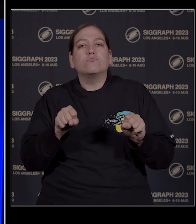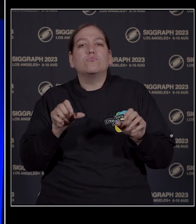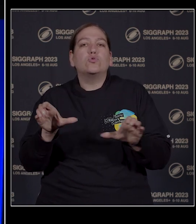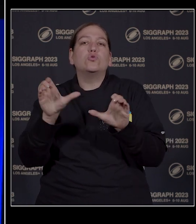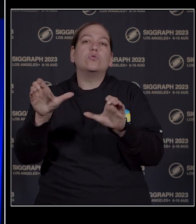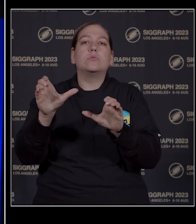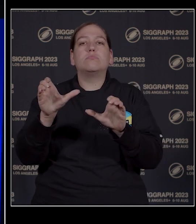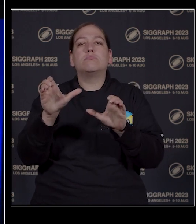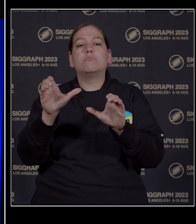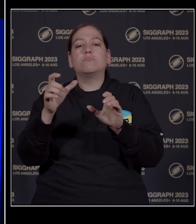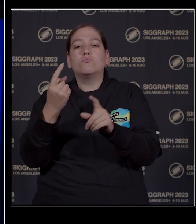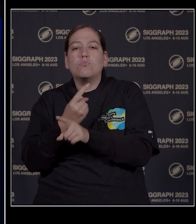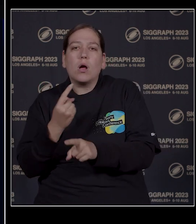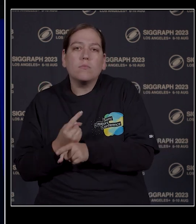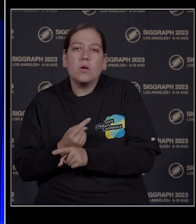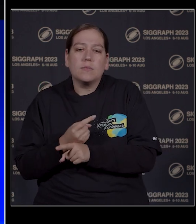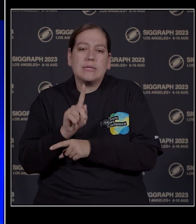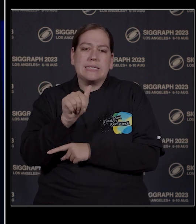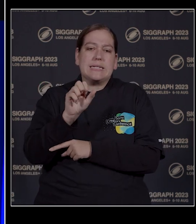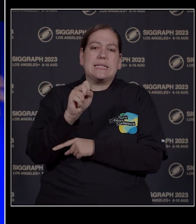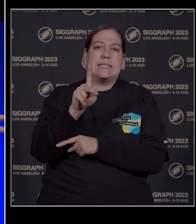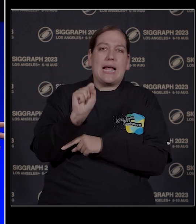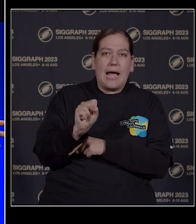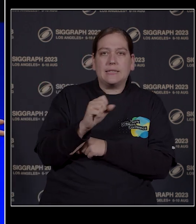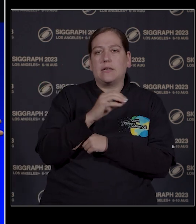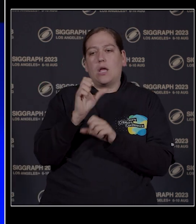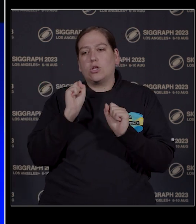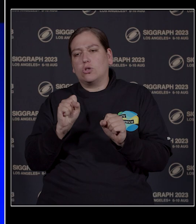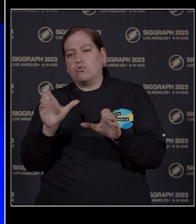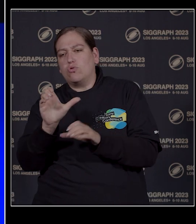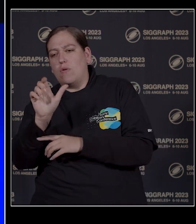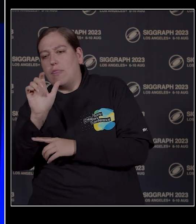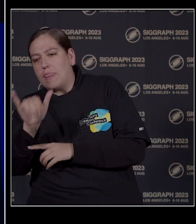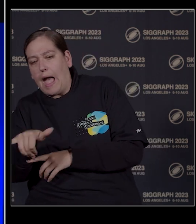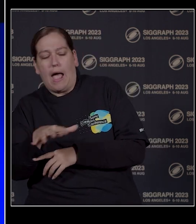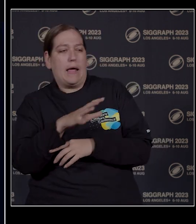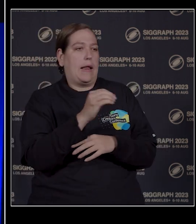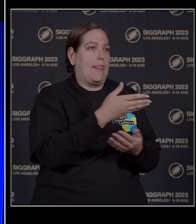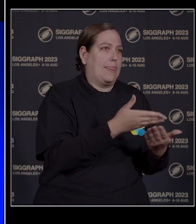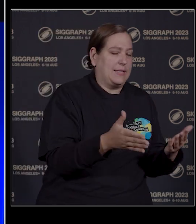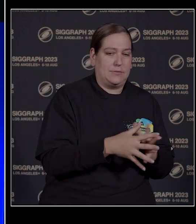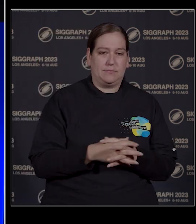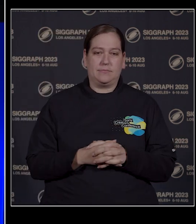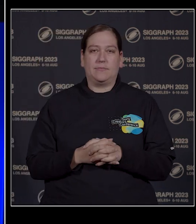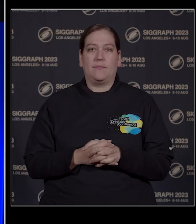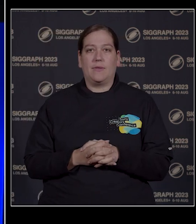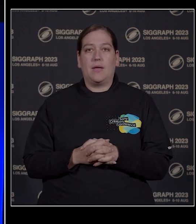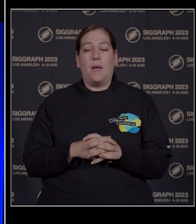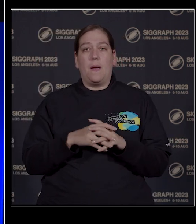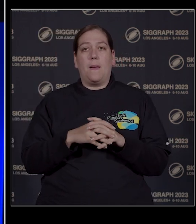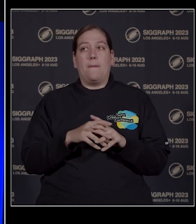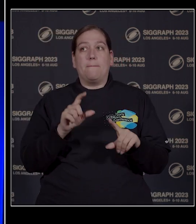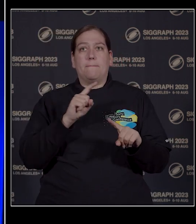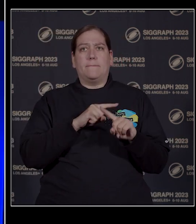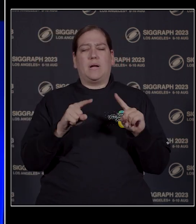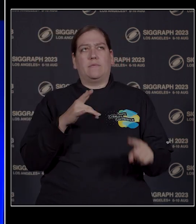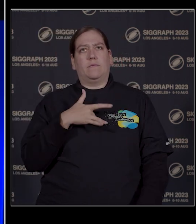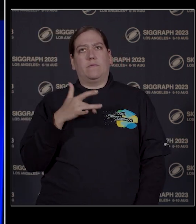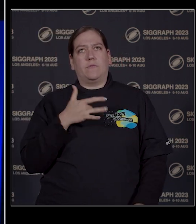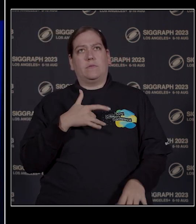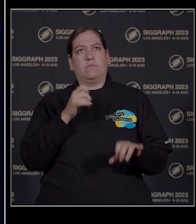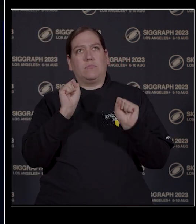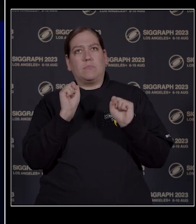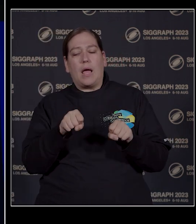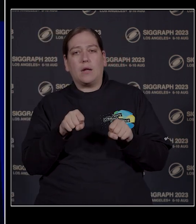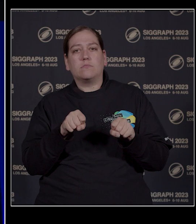environment and guarantee that the robot would do this and that. But we did think that we could create a robot that people